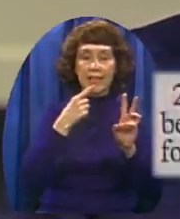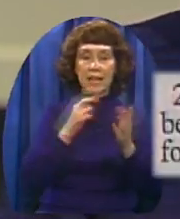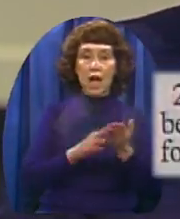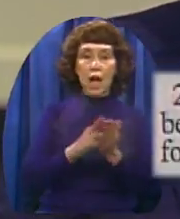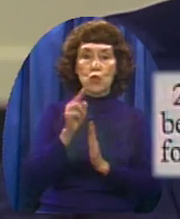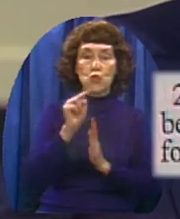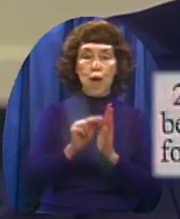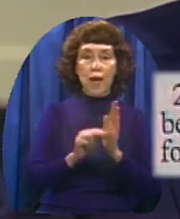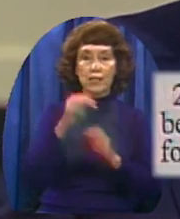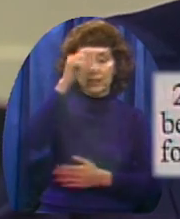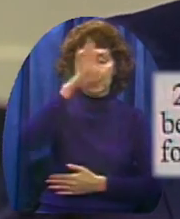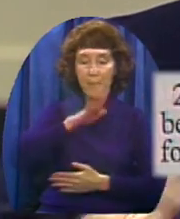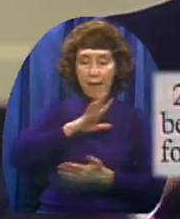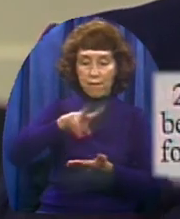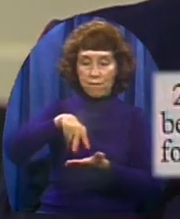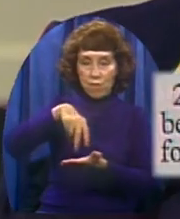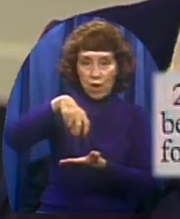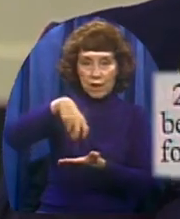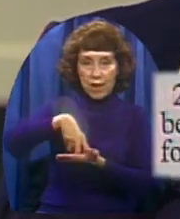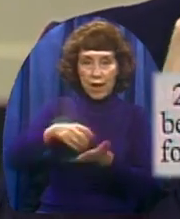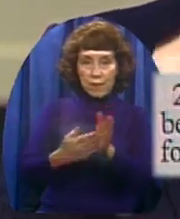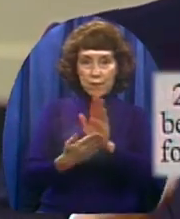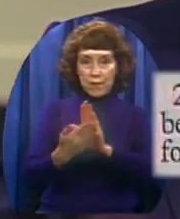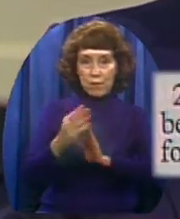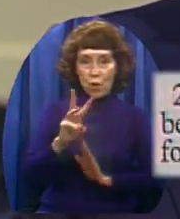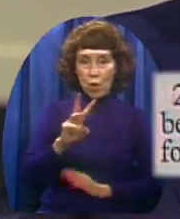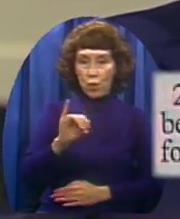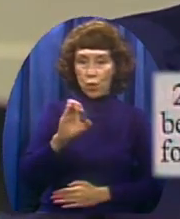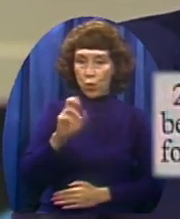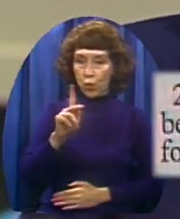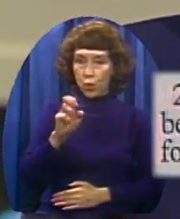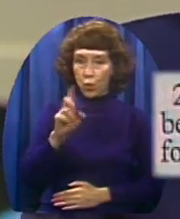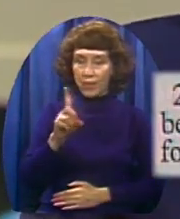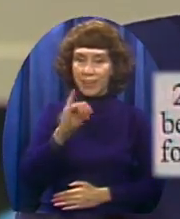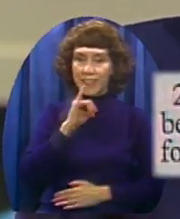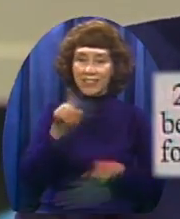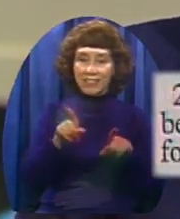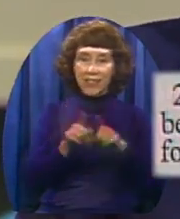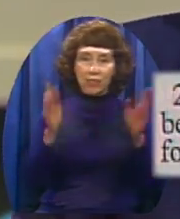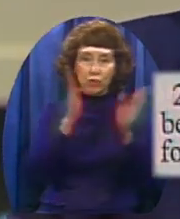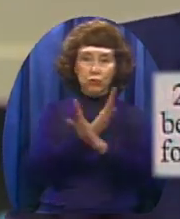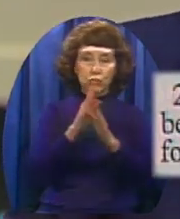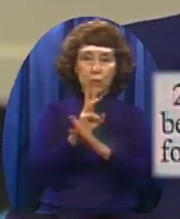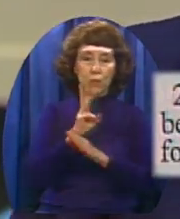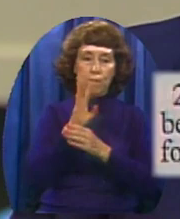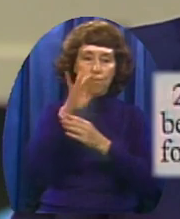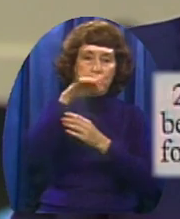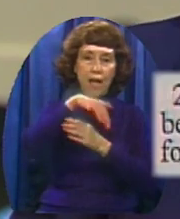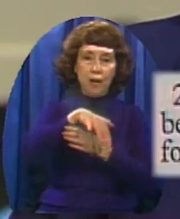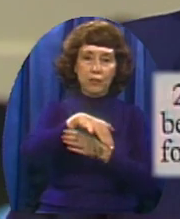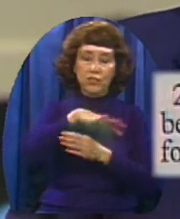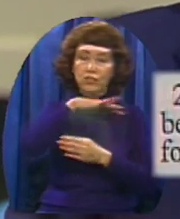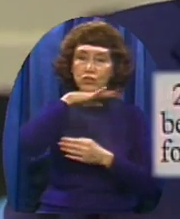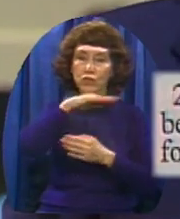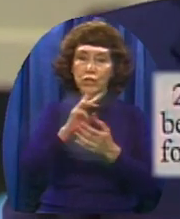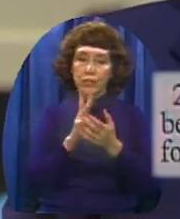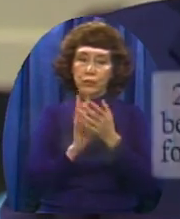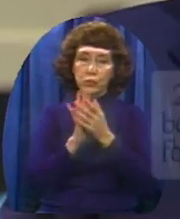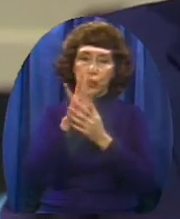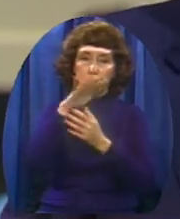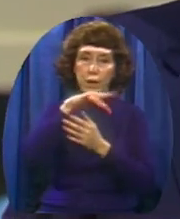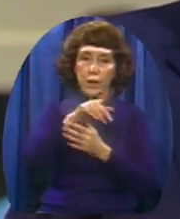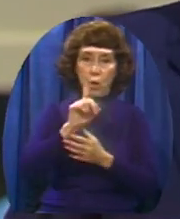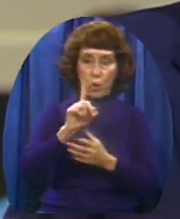falling down before the wicked Is as a troubled fountain and a corrupt spring One